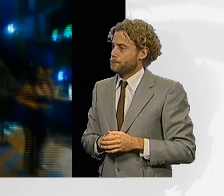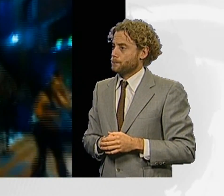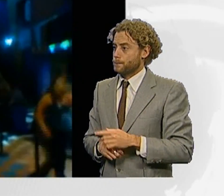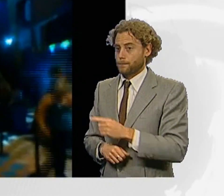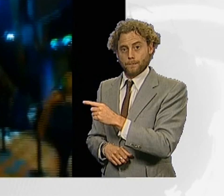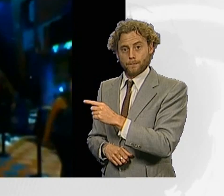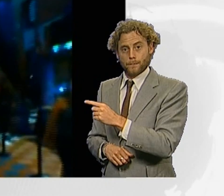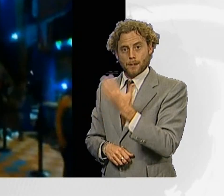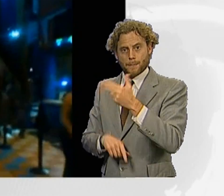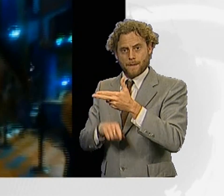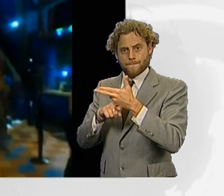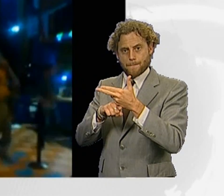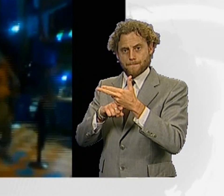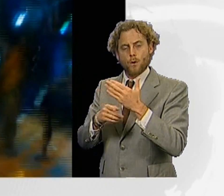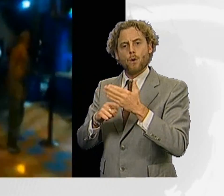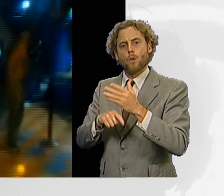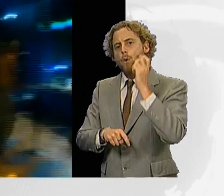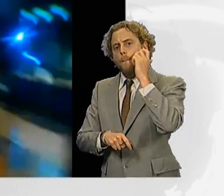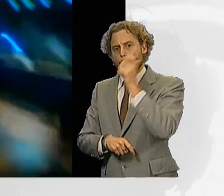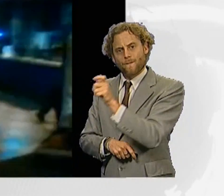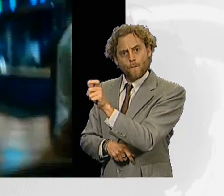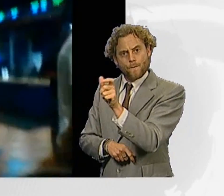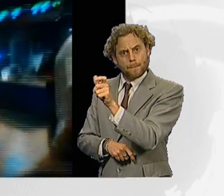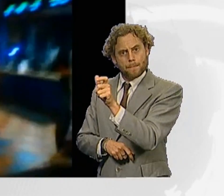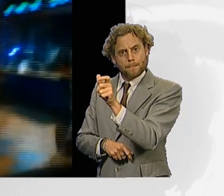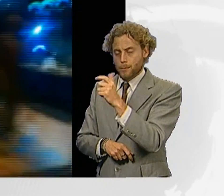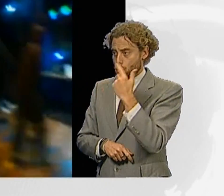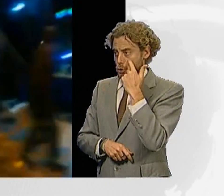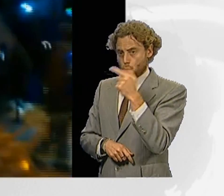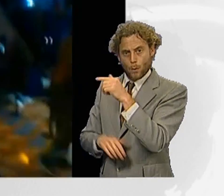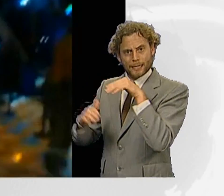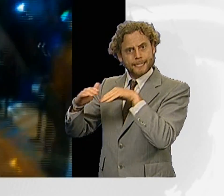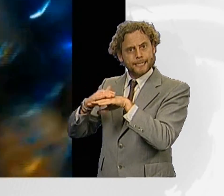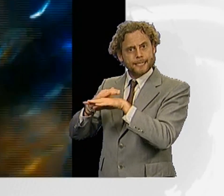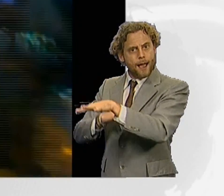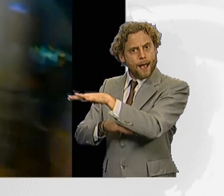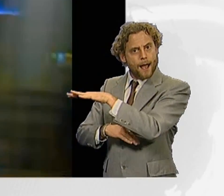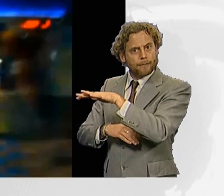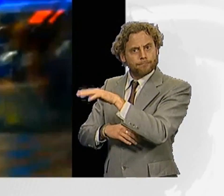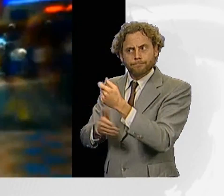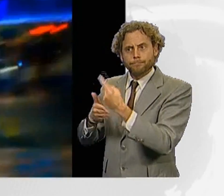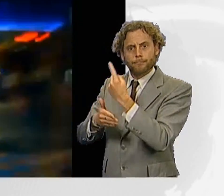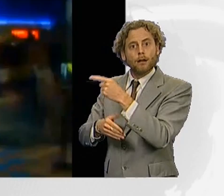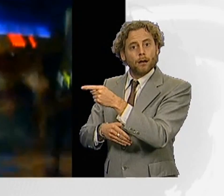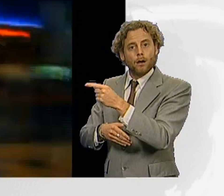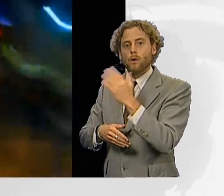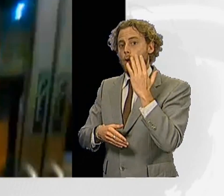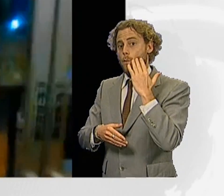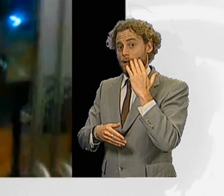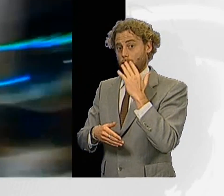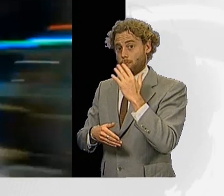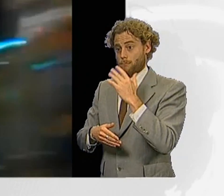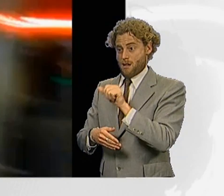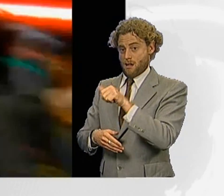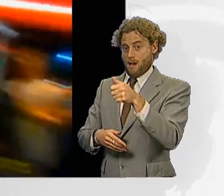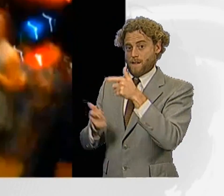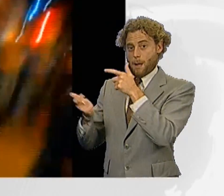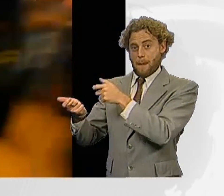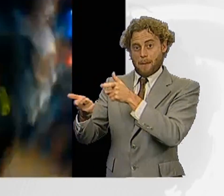This is unverified mobile phone video, apparently taken inside the lobby of the cinema, shortly after the shooting began.